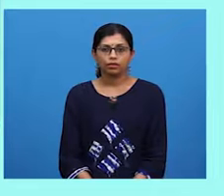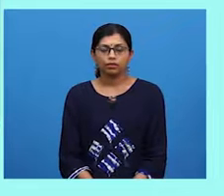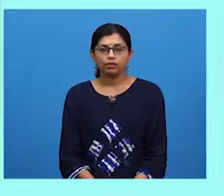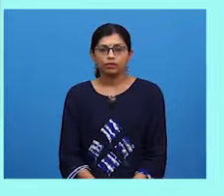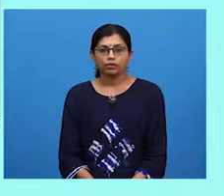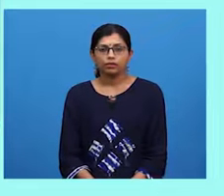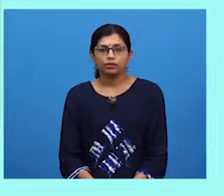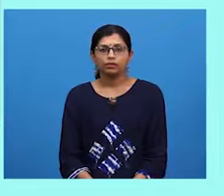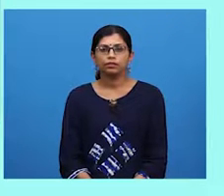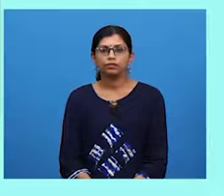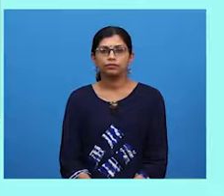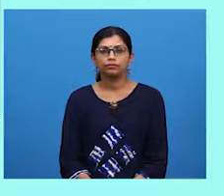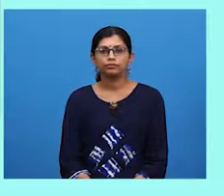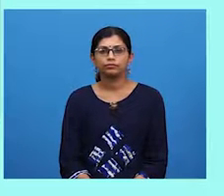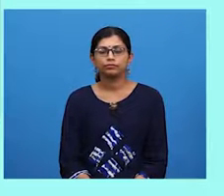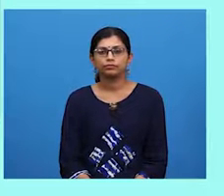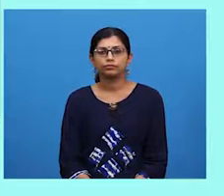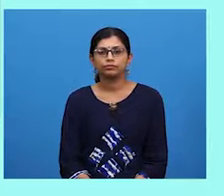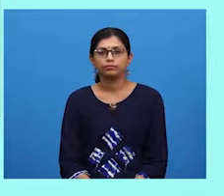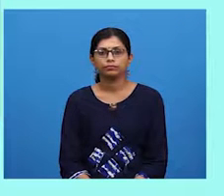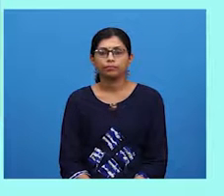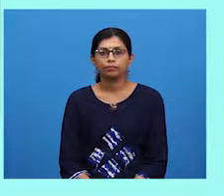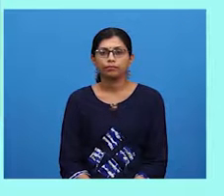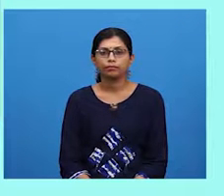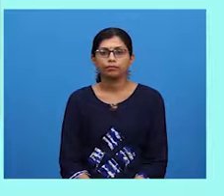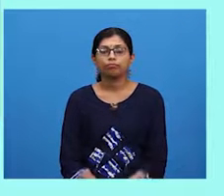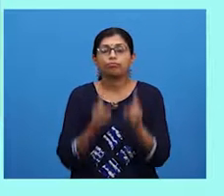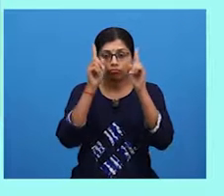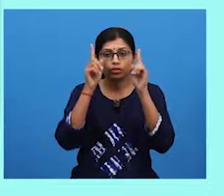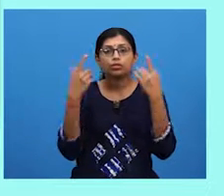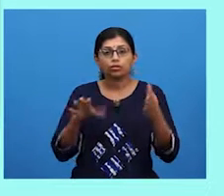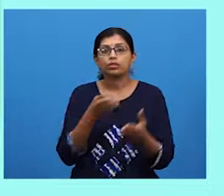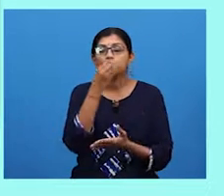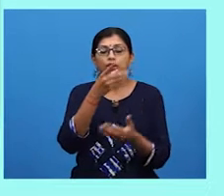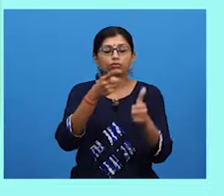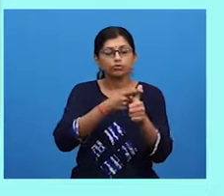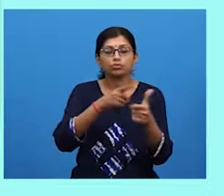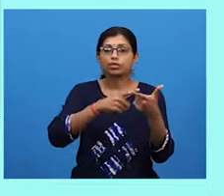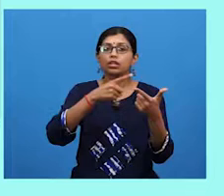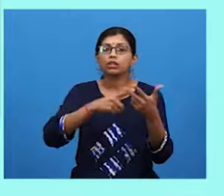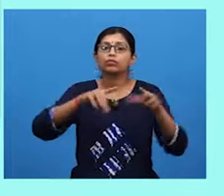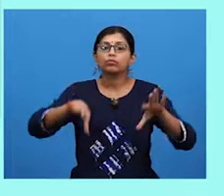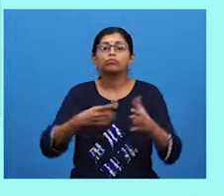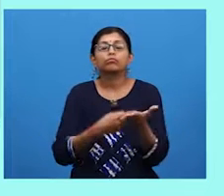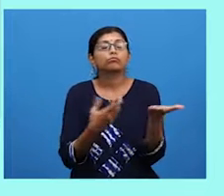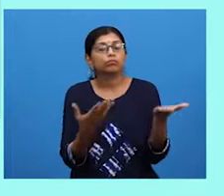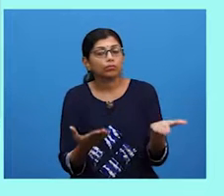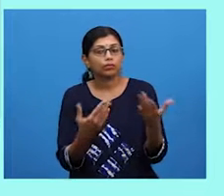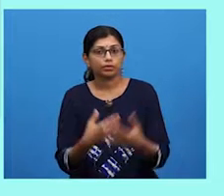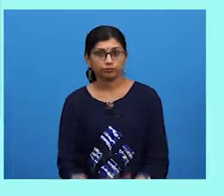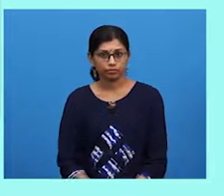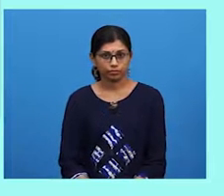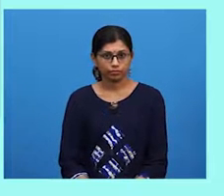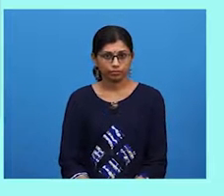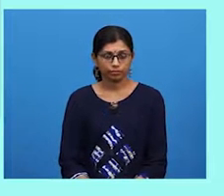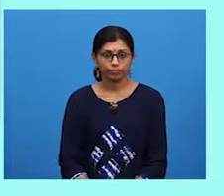Here are some steps to follow when you are writing a response essay. What should